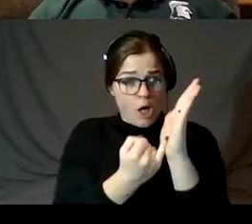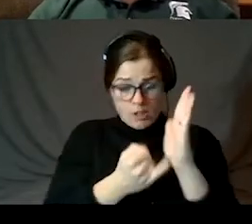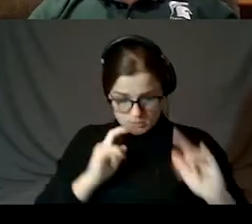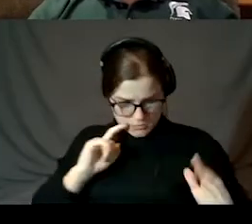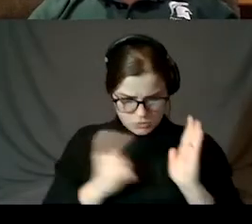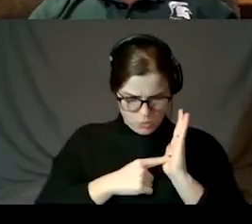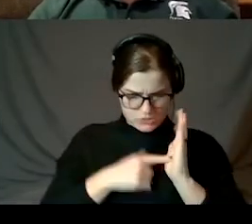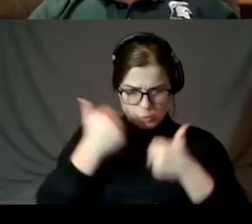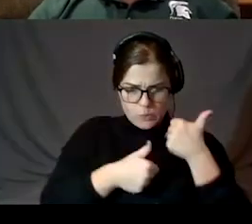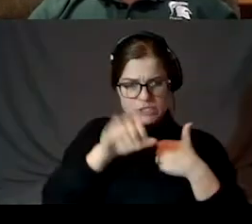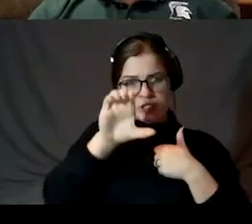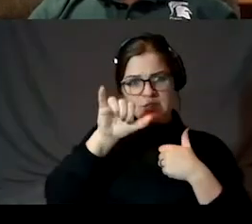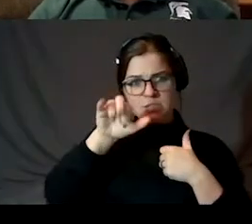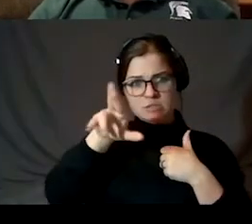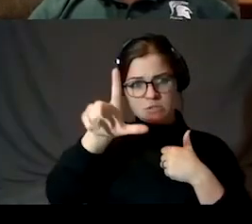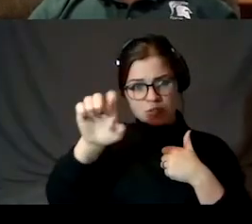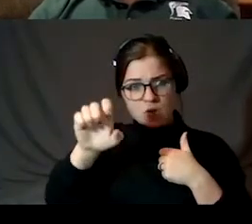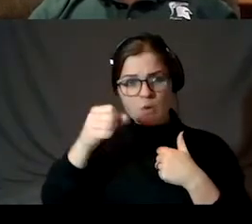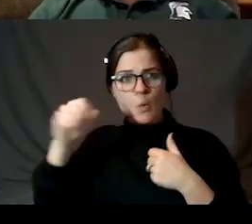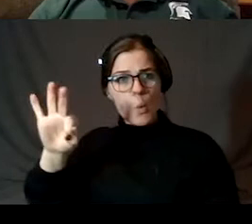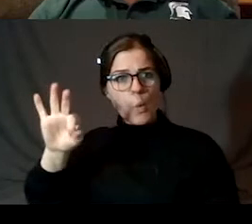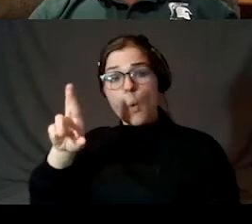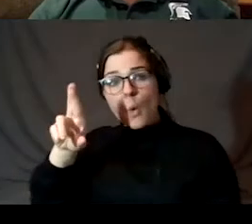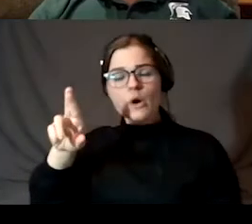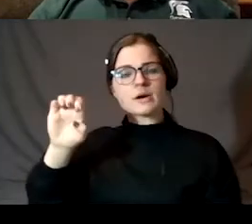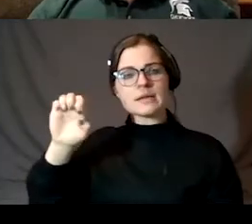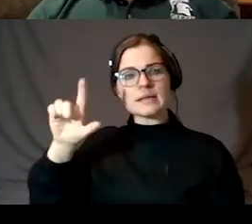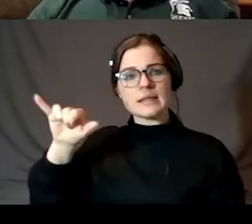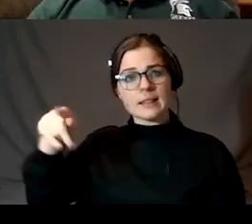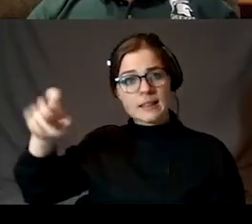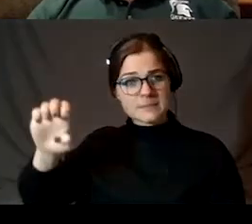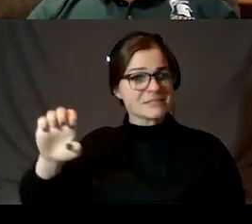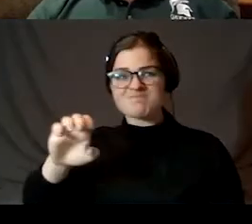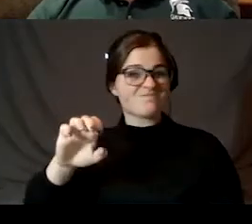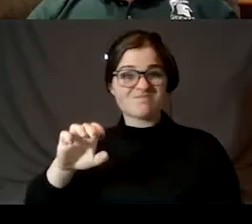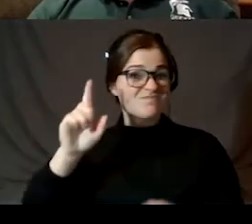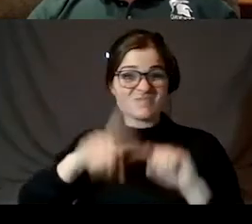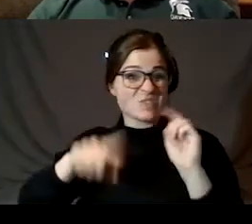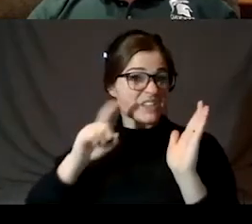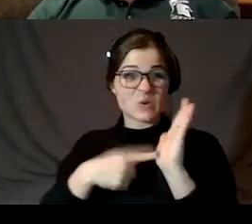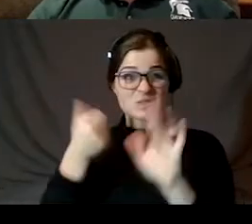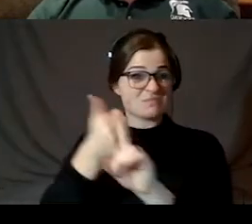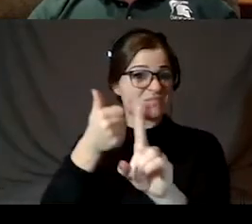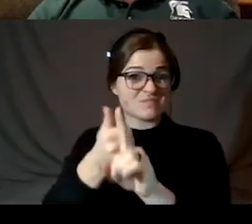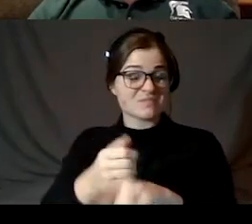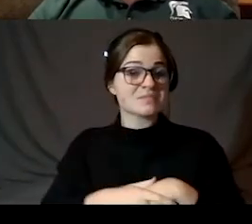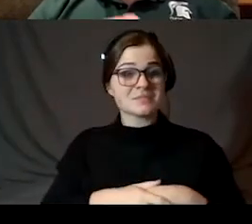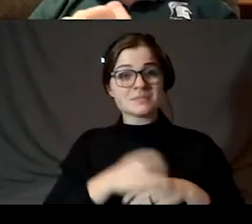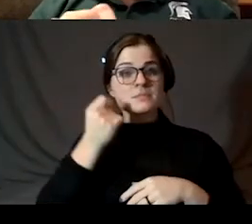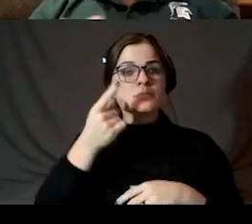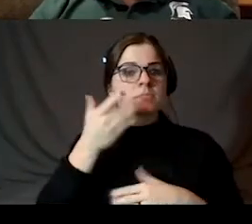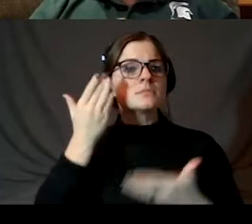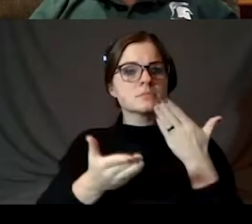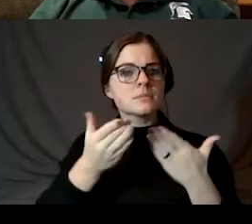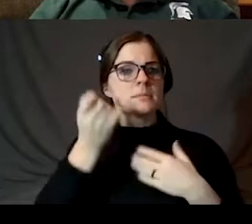that it is an ellipse. It's that close to a circle. What you might be able to tell if you had the